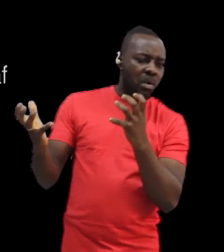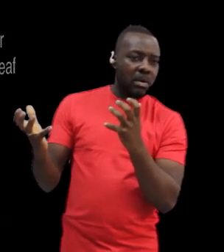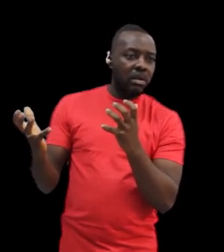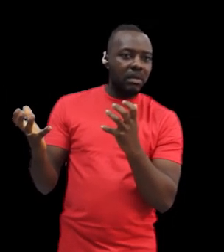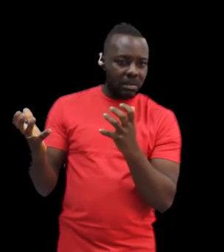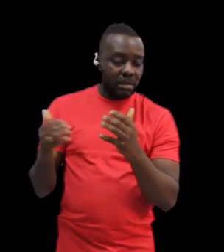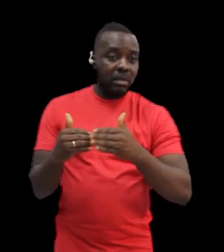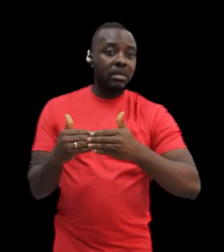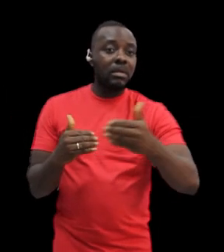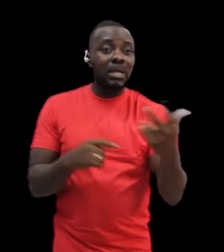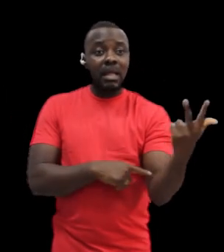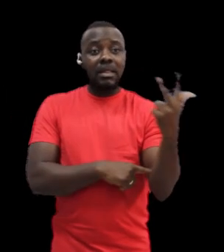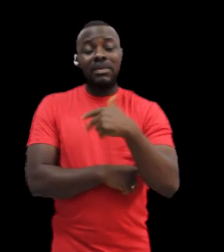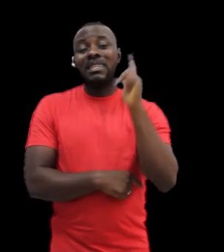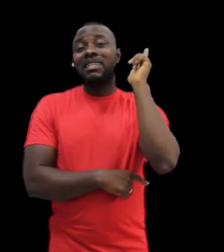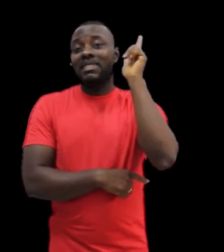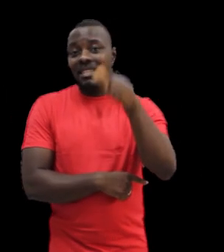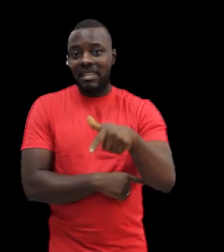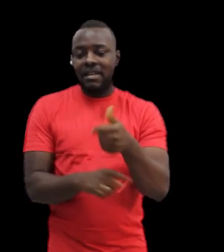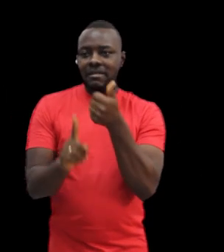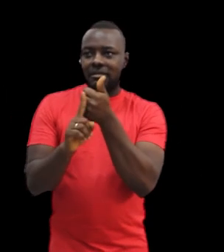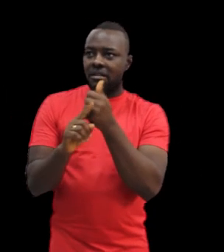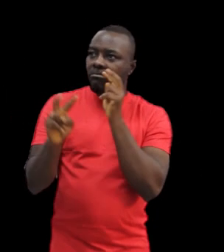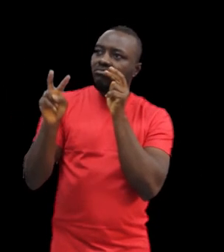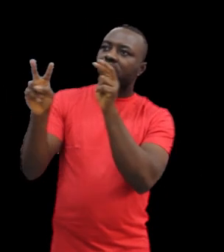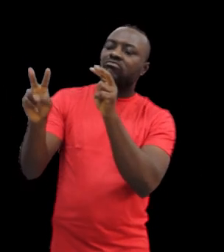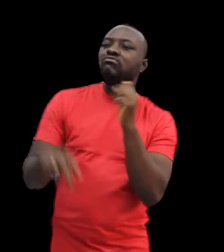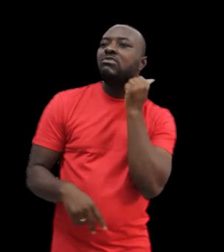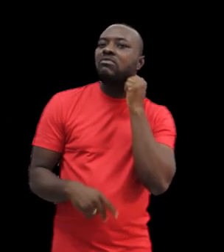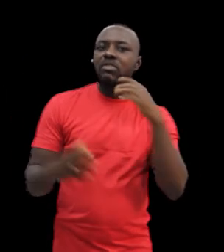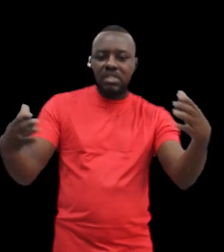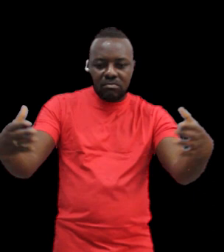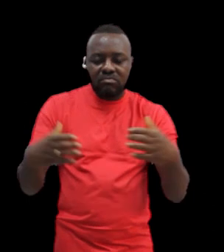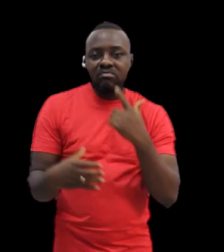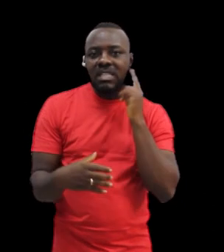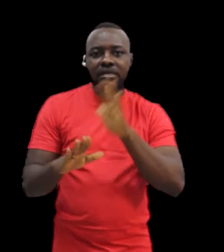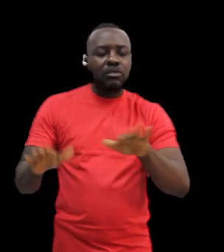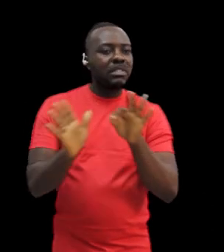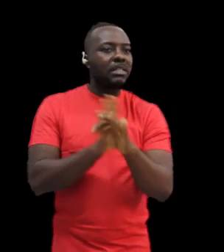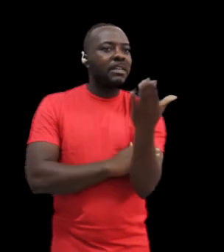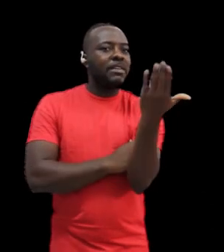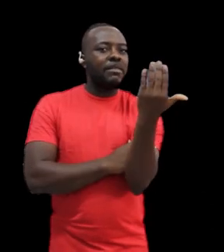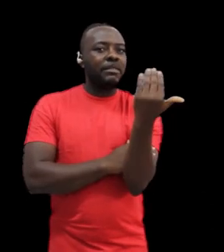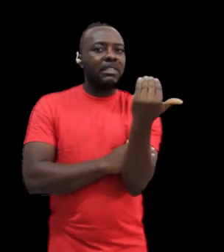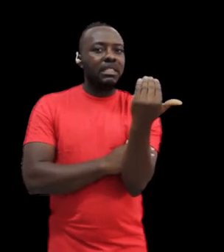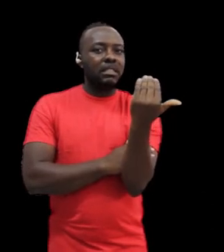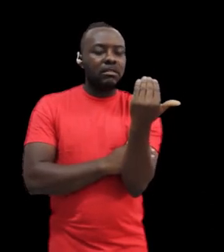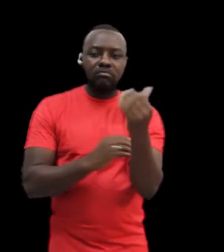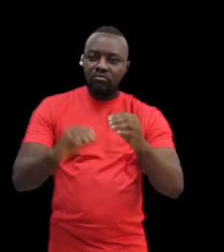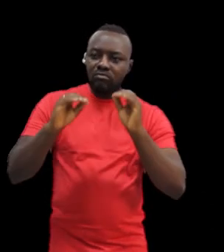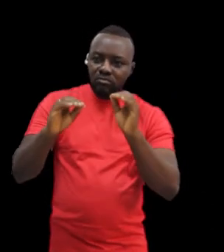Three days later and before classes began, Foster led the 15 Deaf children in singing Jesus Loves Me, using signs.